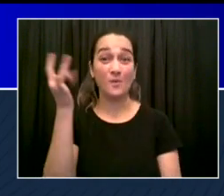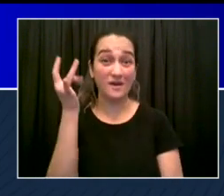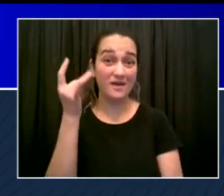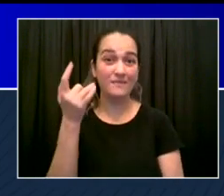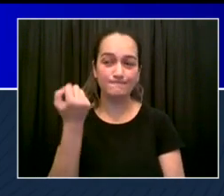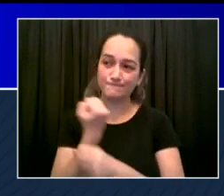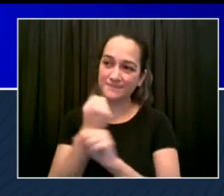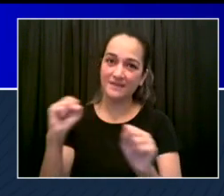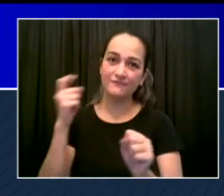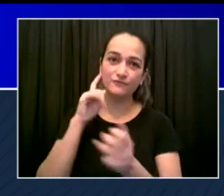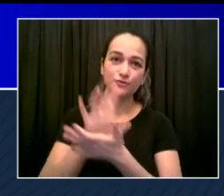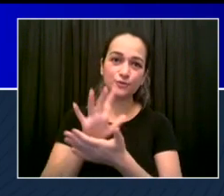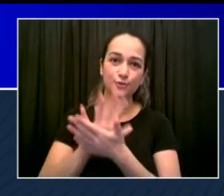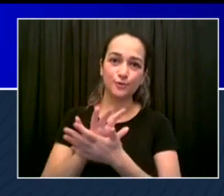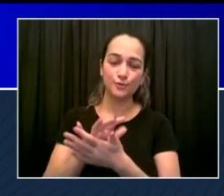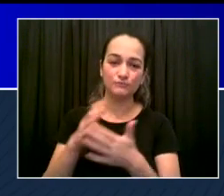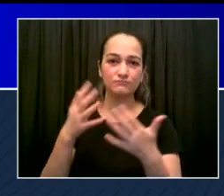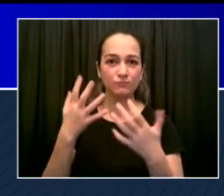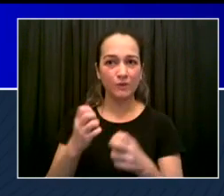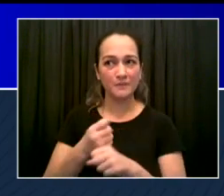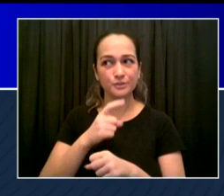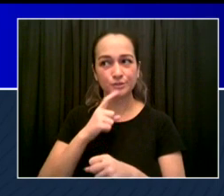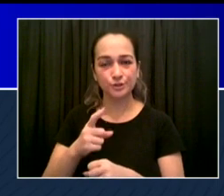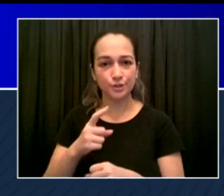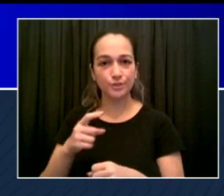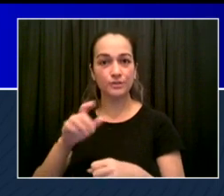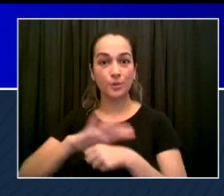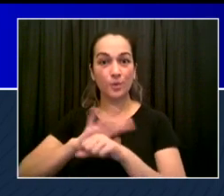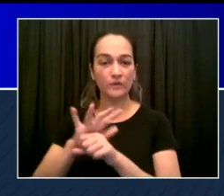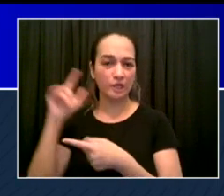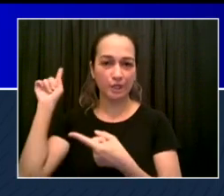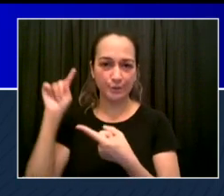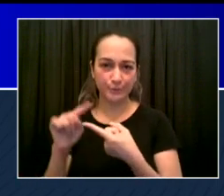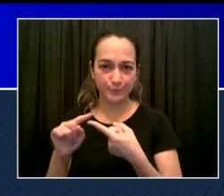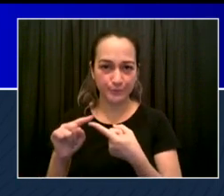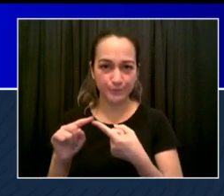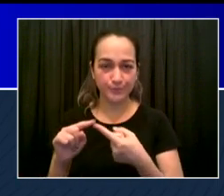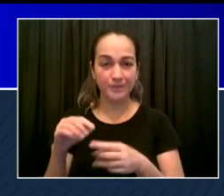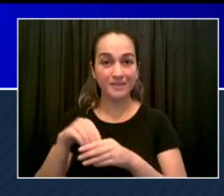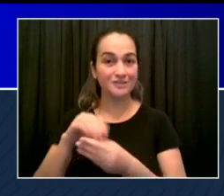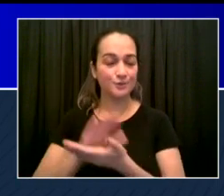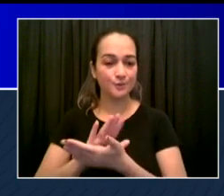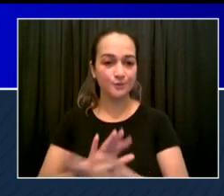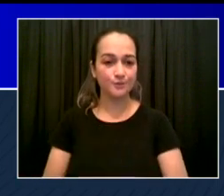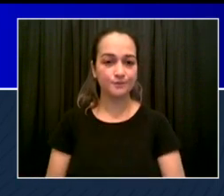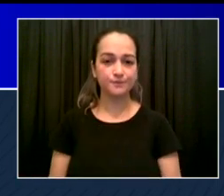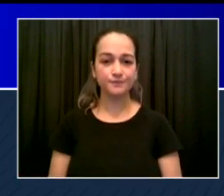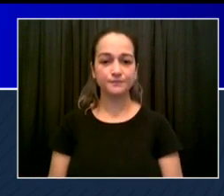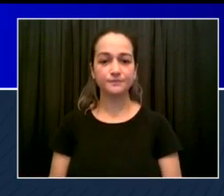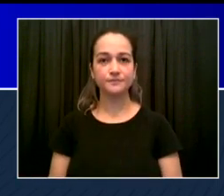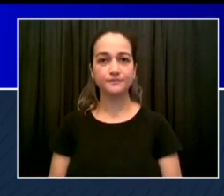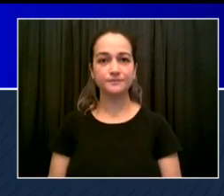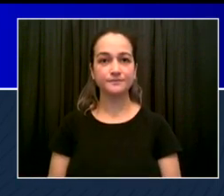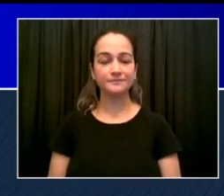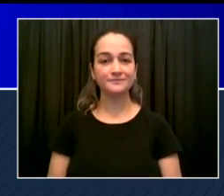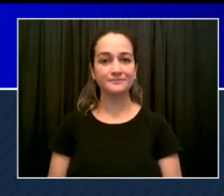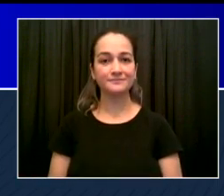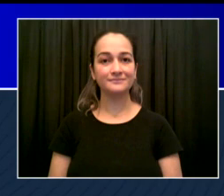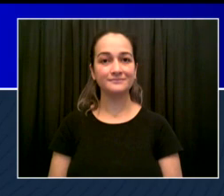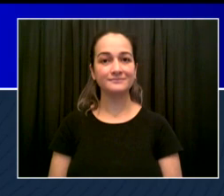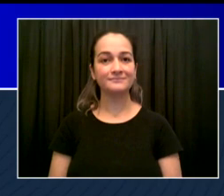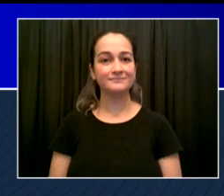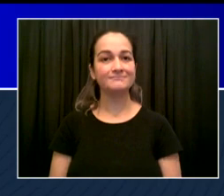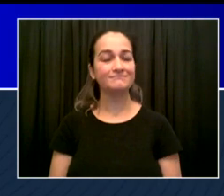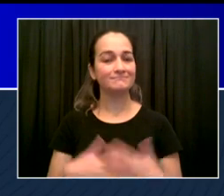what the latest information is, the latest research, the latest data about COVID and our kids, because